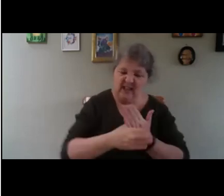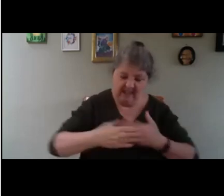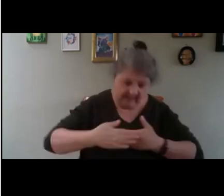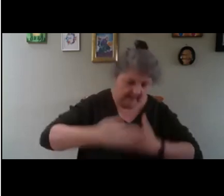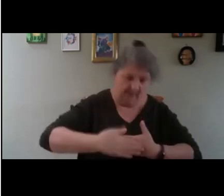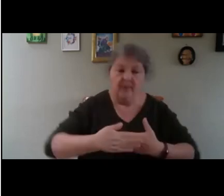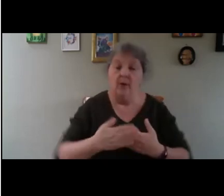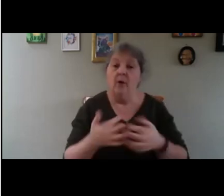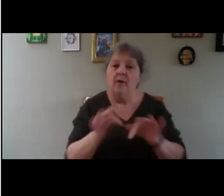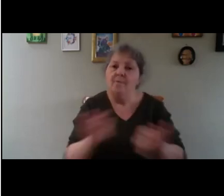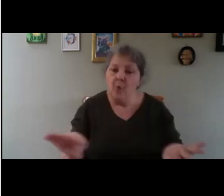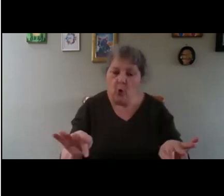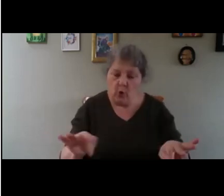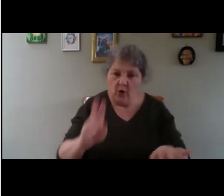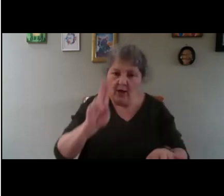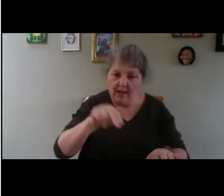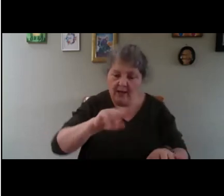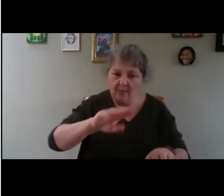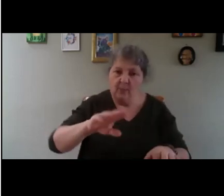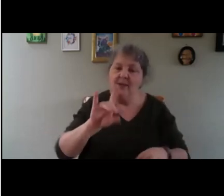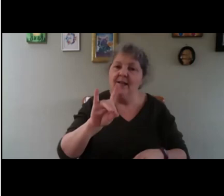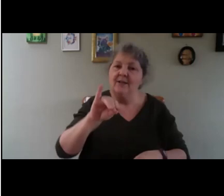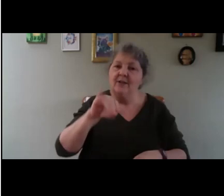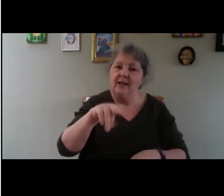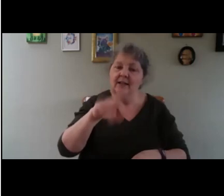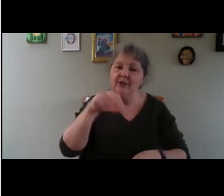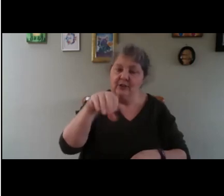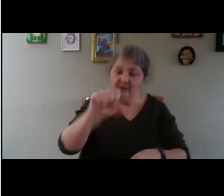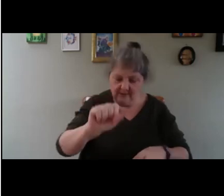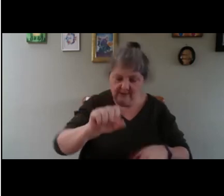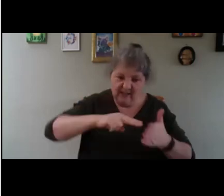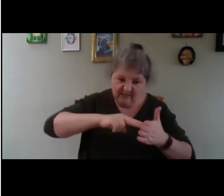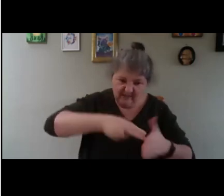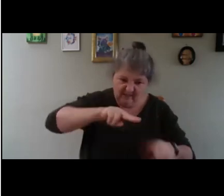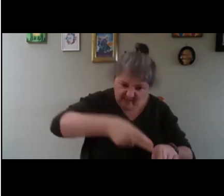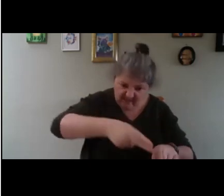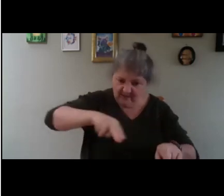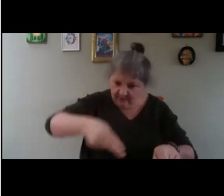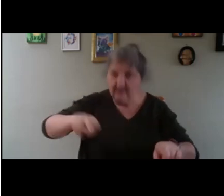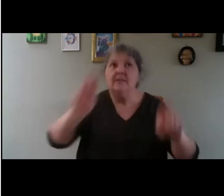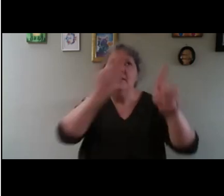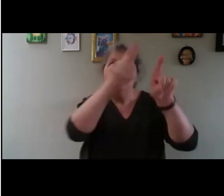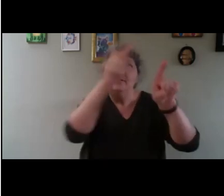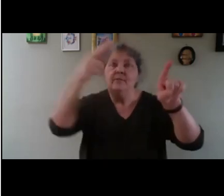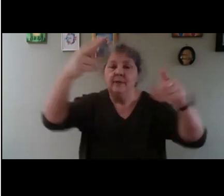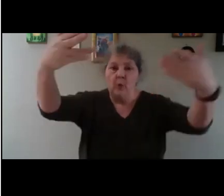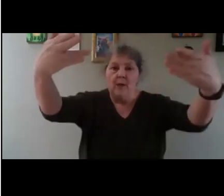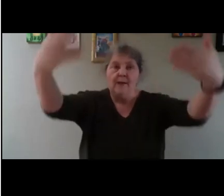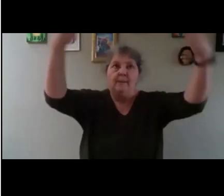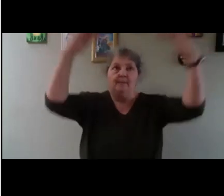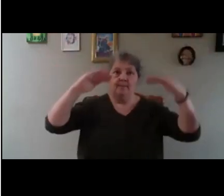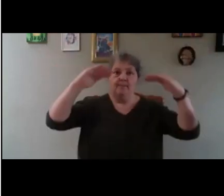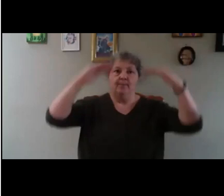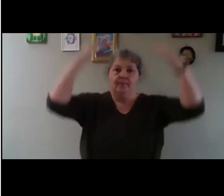floorboard, I can put my hinges, and then I can fix my lid. So it's a frame made with perplex,